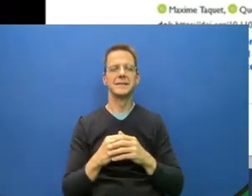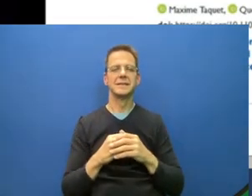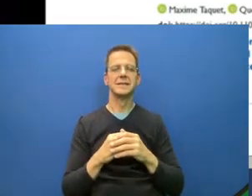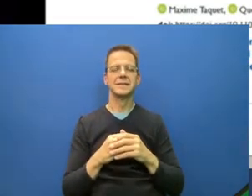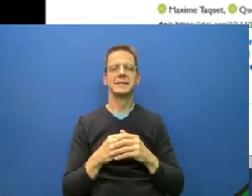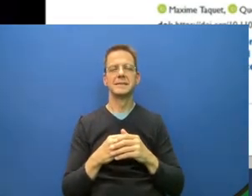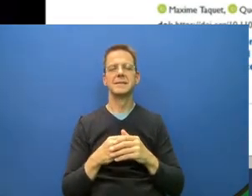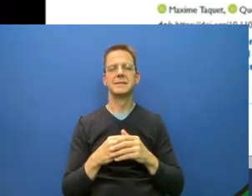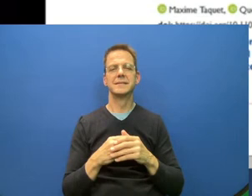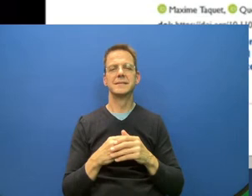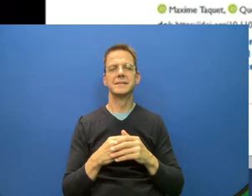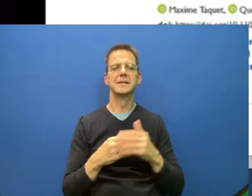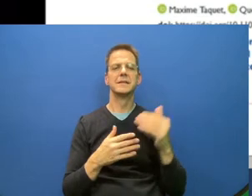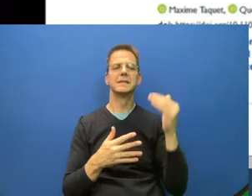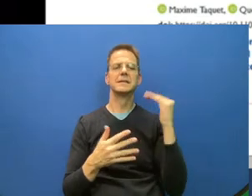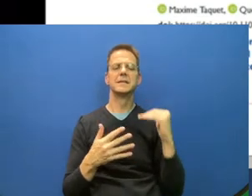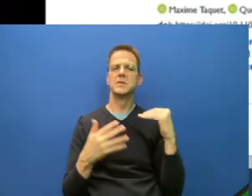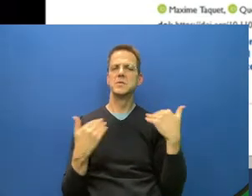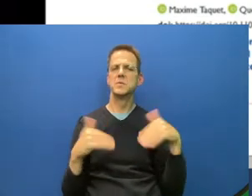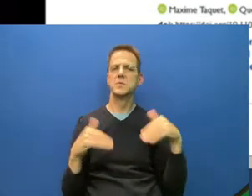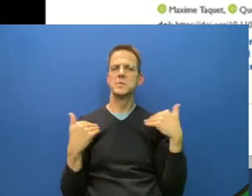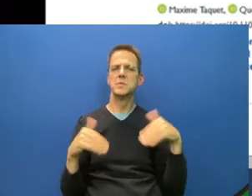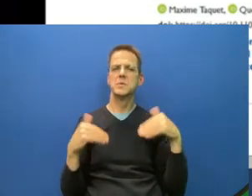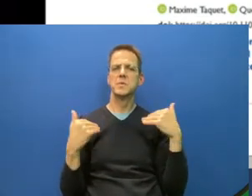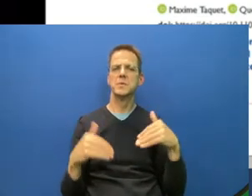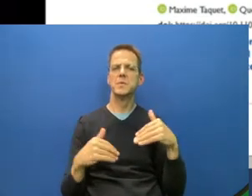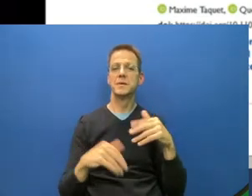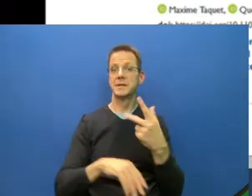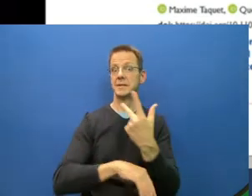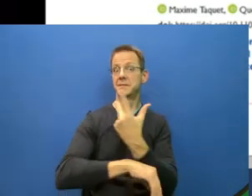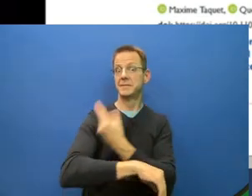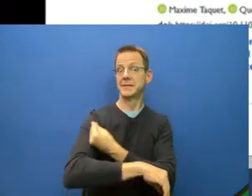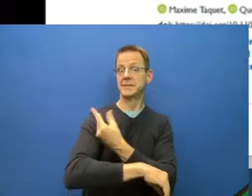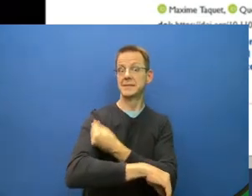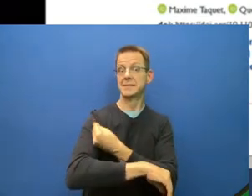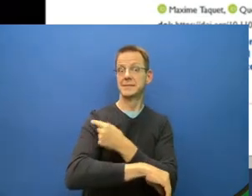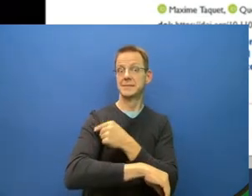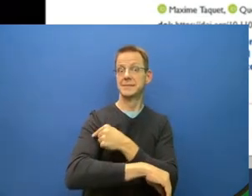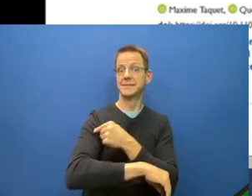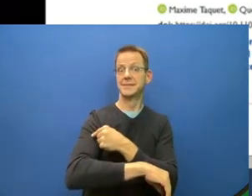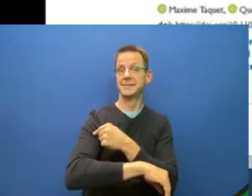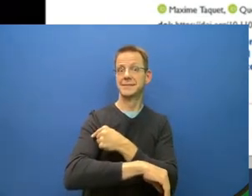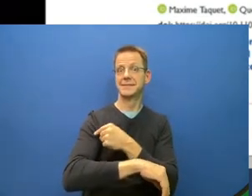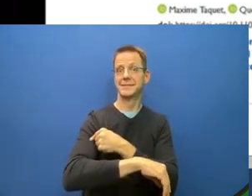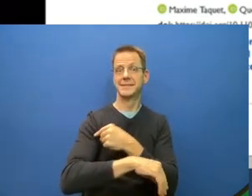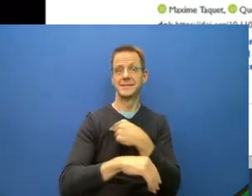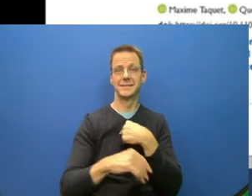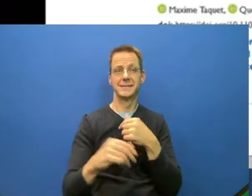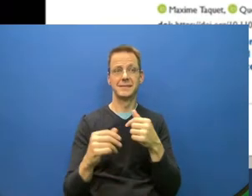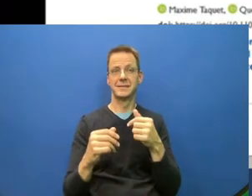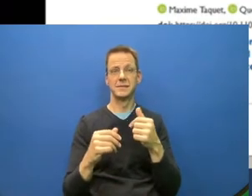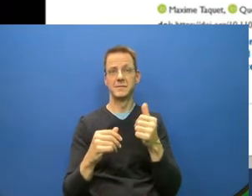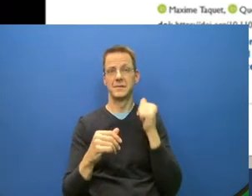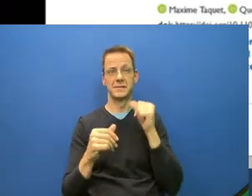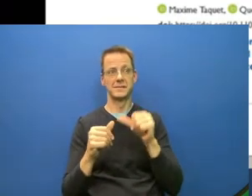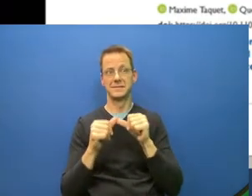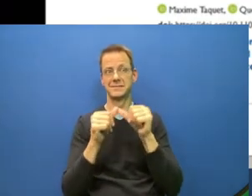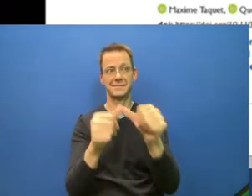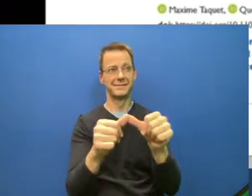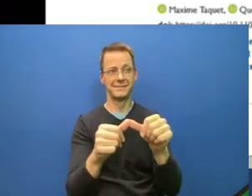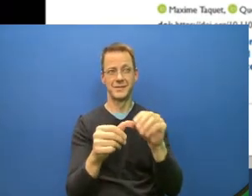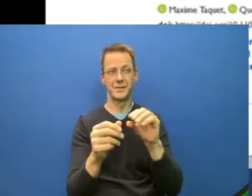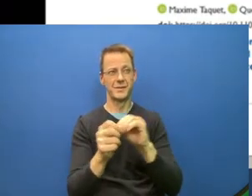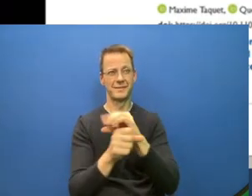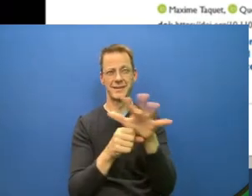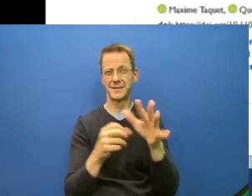you from getting long COVID. This is a study of 10,000 patients. This is a preprint. And they showed